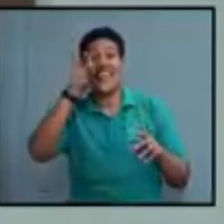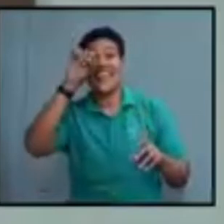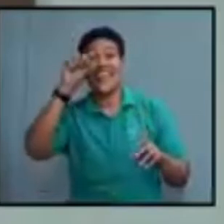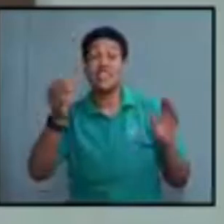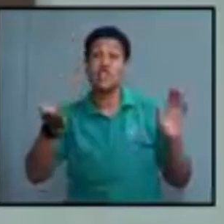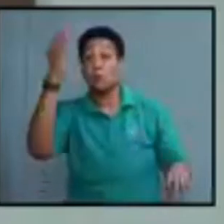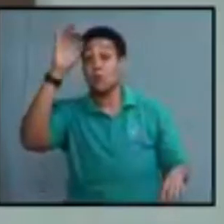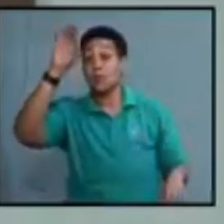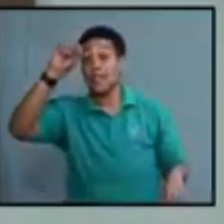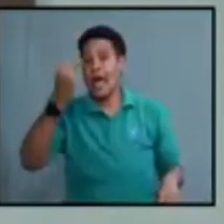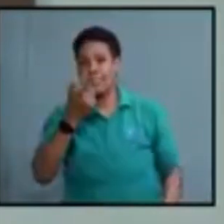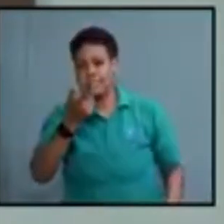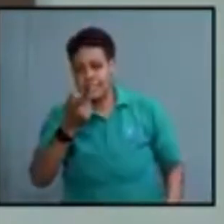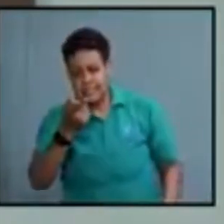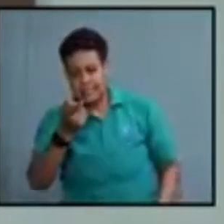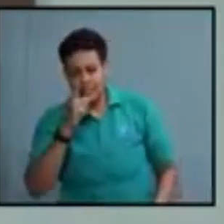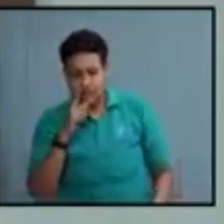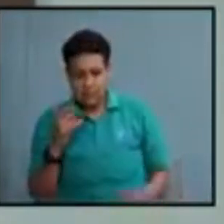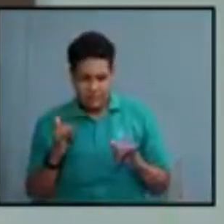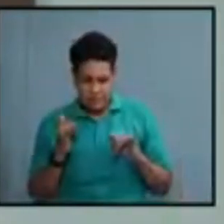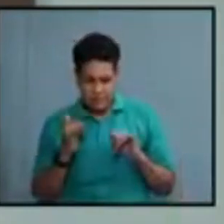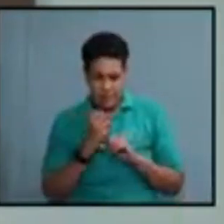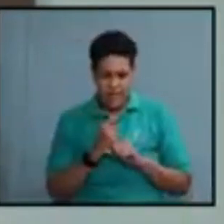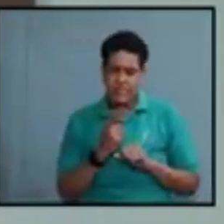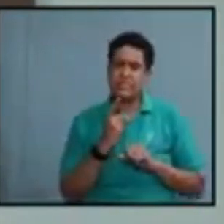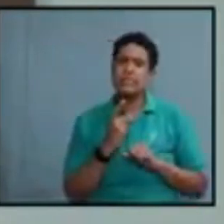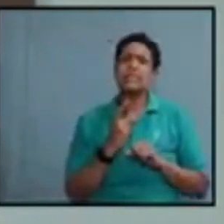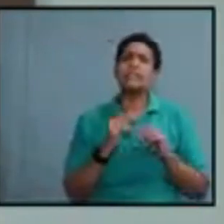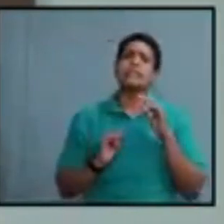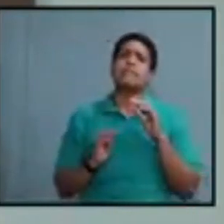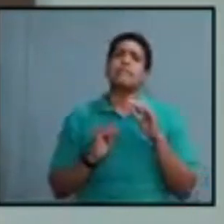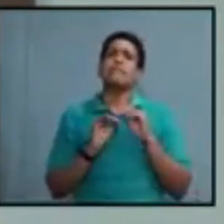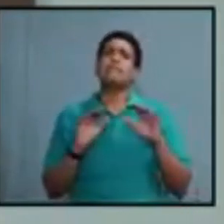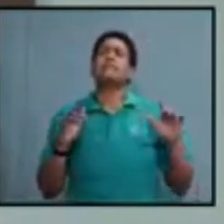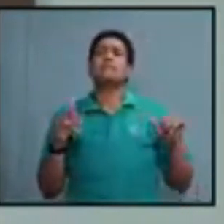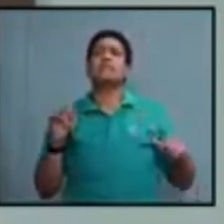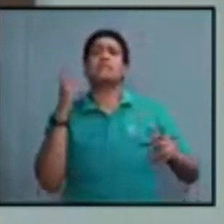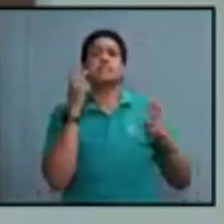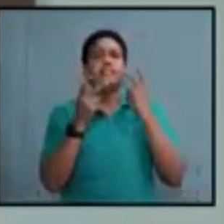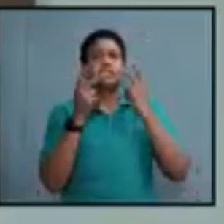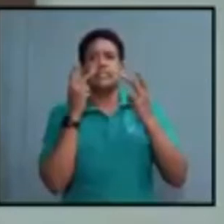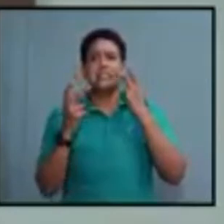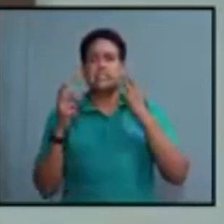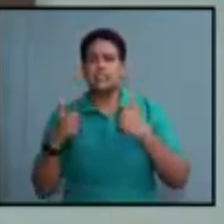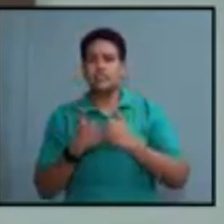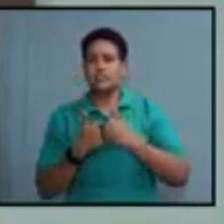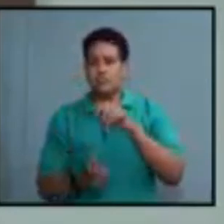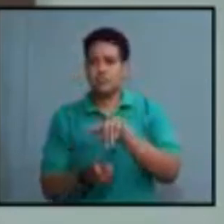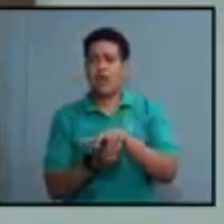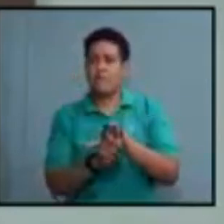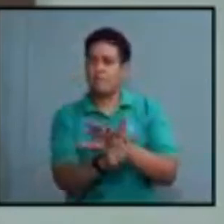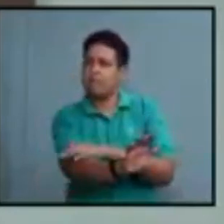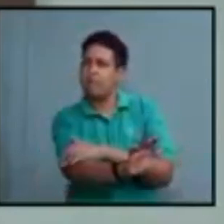up to the 90s, and they are still getting infected, and they are still seeing challenges. So,